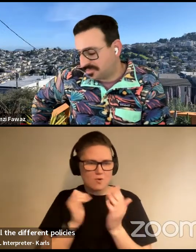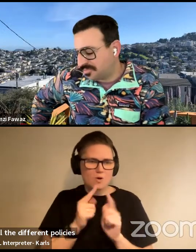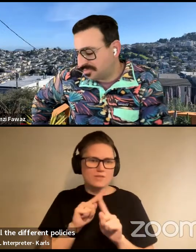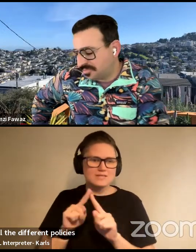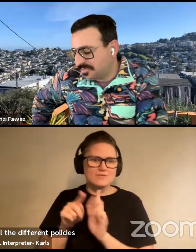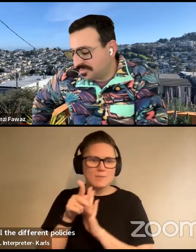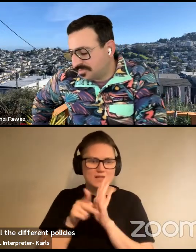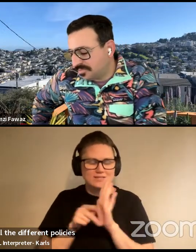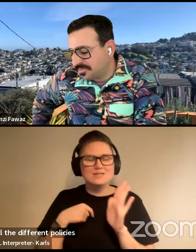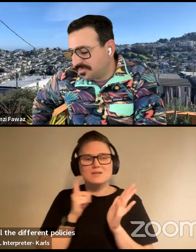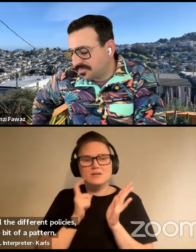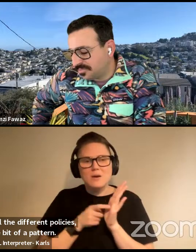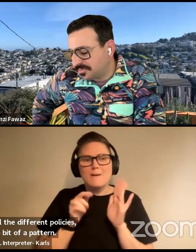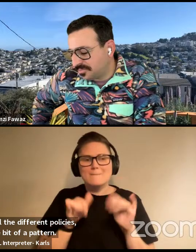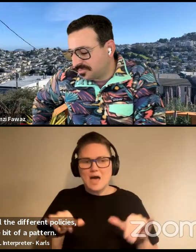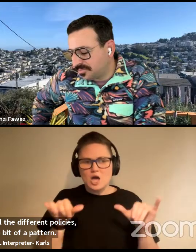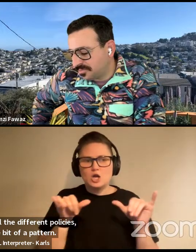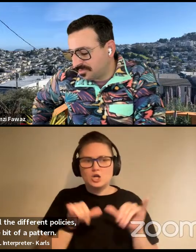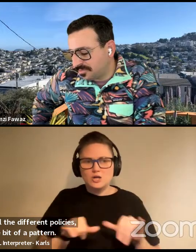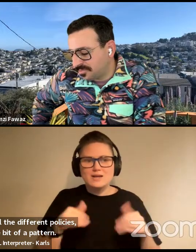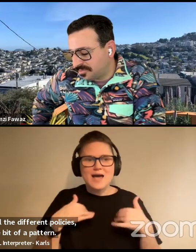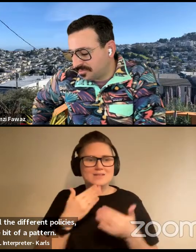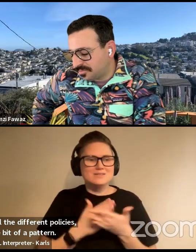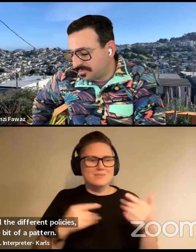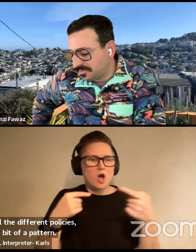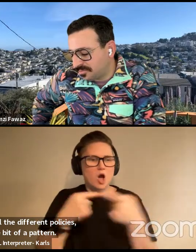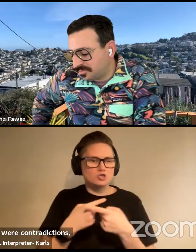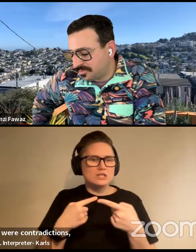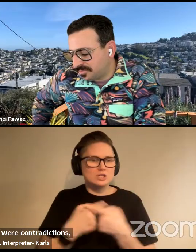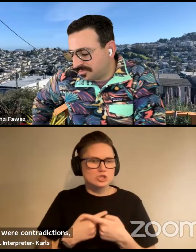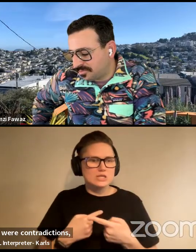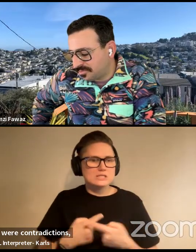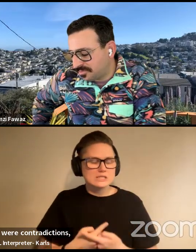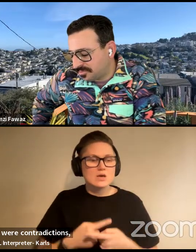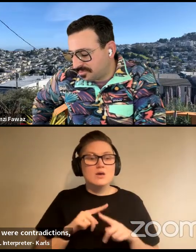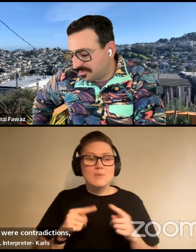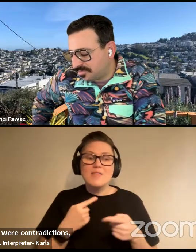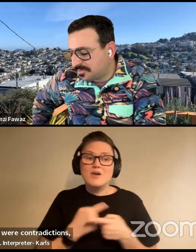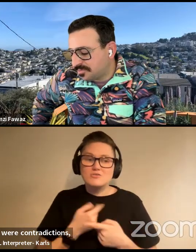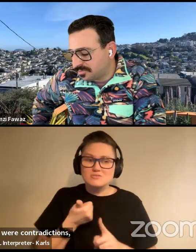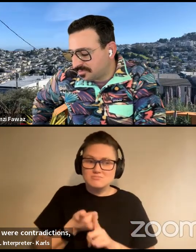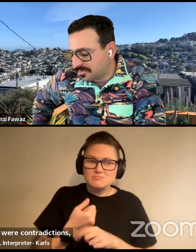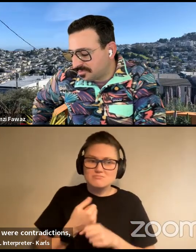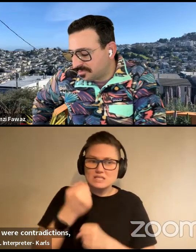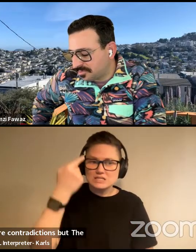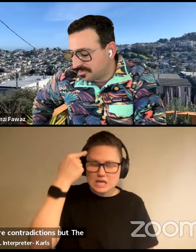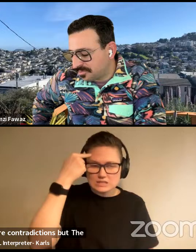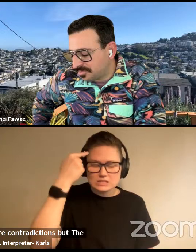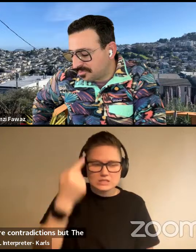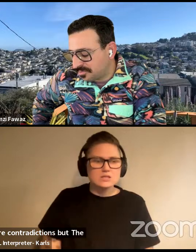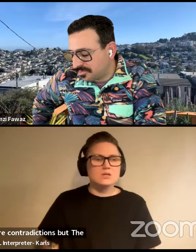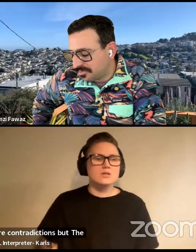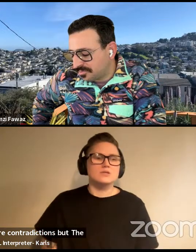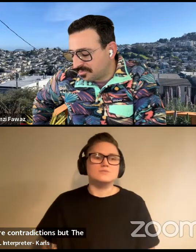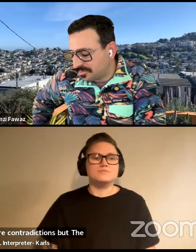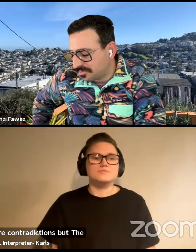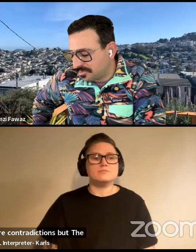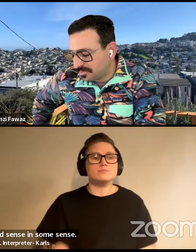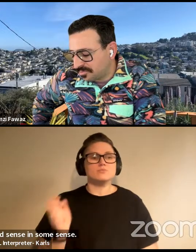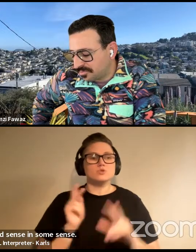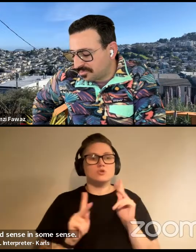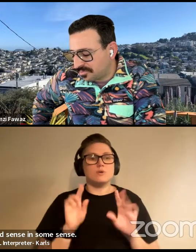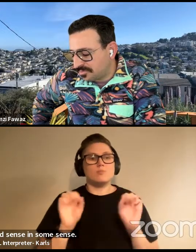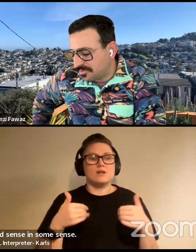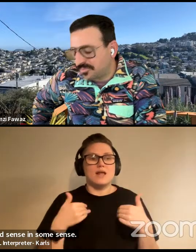a little bit of a pattern. Eventually I could see there were contradictions, but the contradictions made sense in sense, in some sense. So people could have their